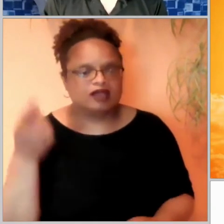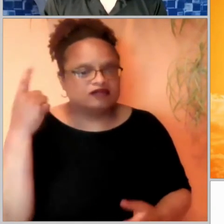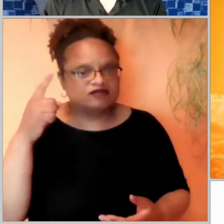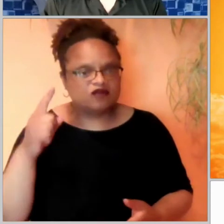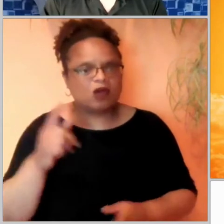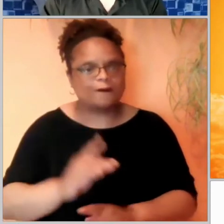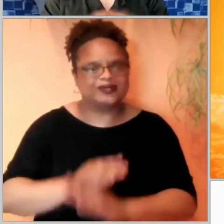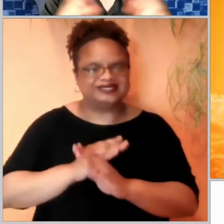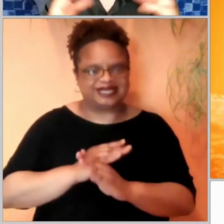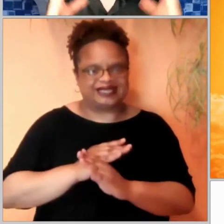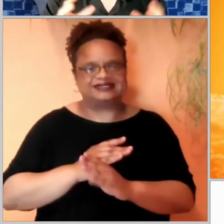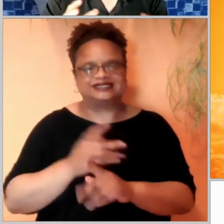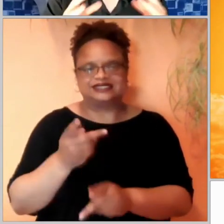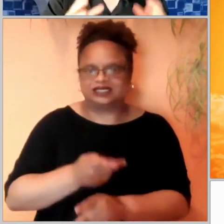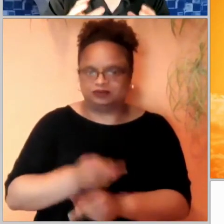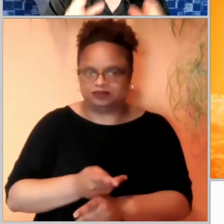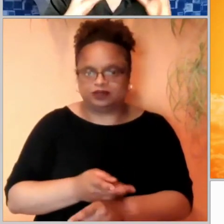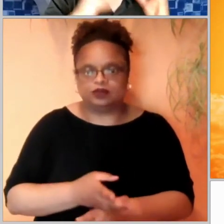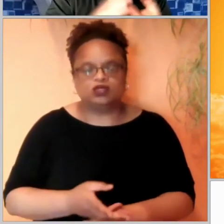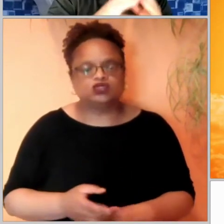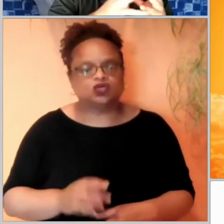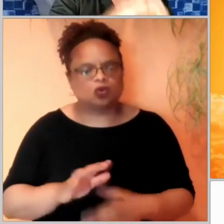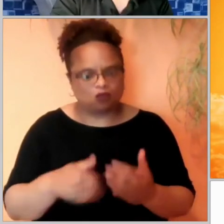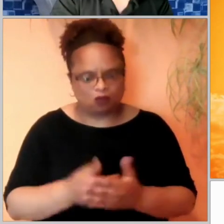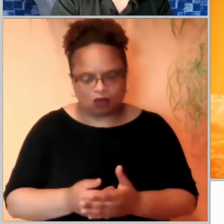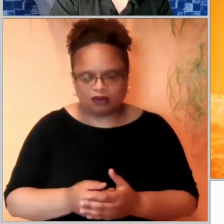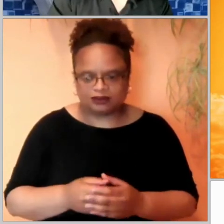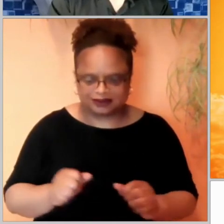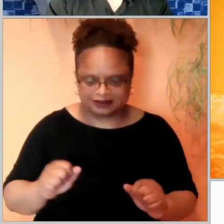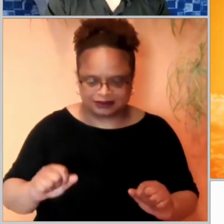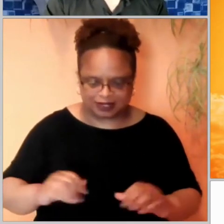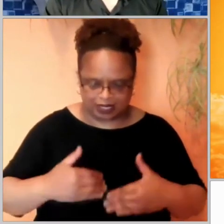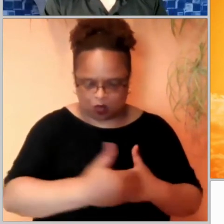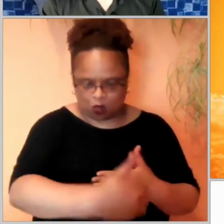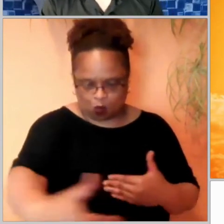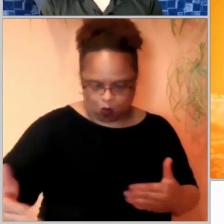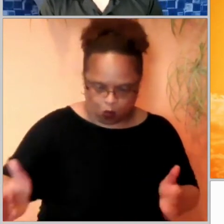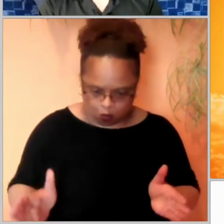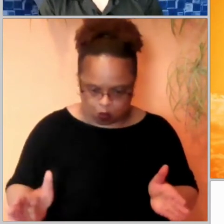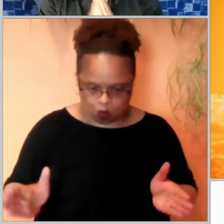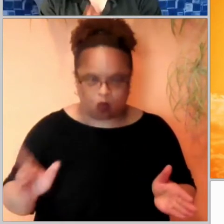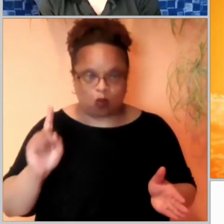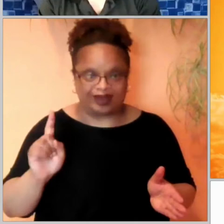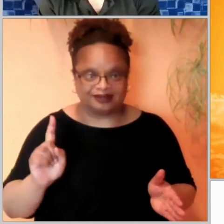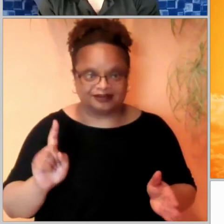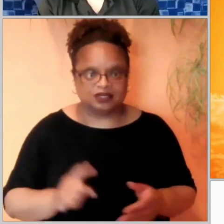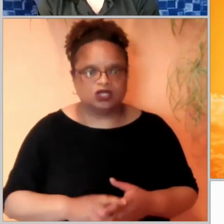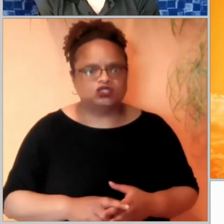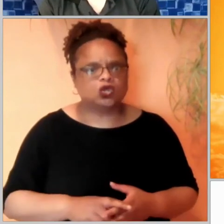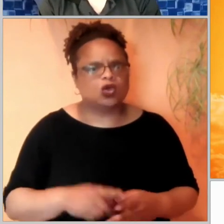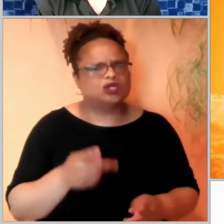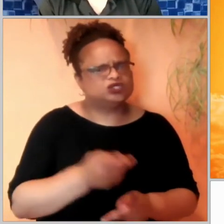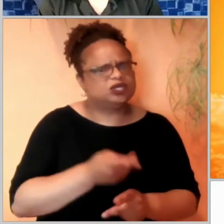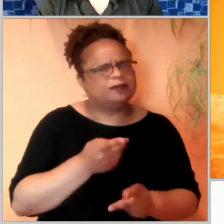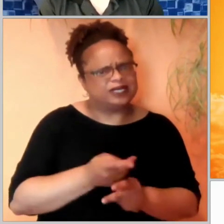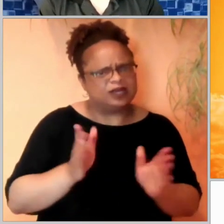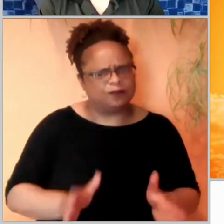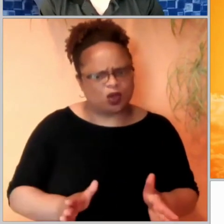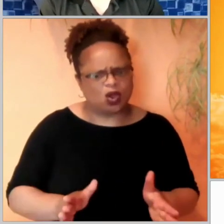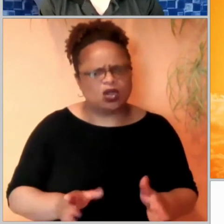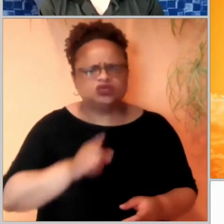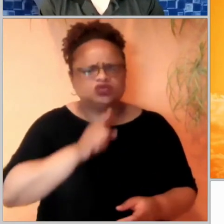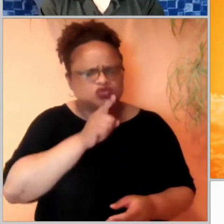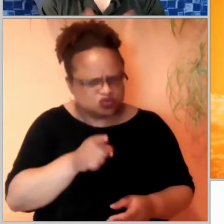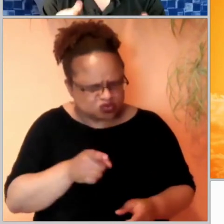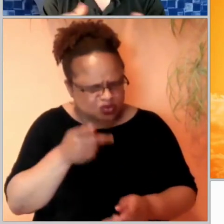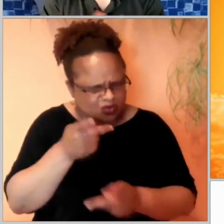and typically several flocks were put into one pen. In general, shepherds were truly concerned about the welfare of